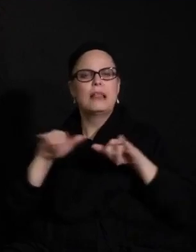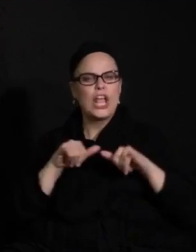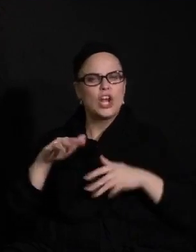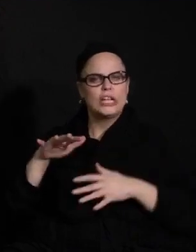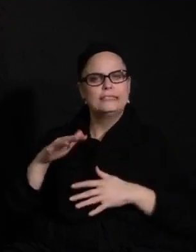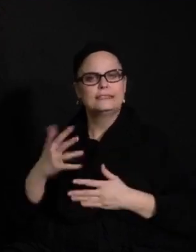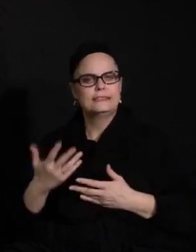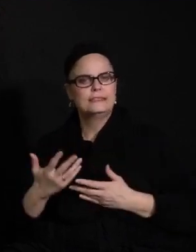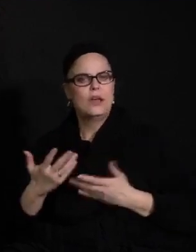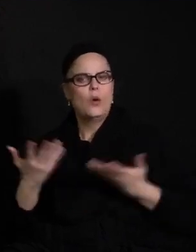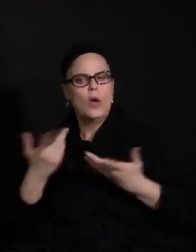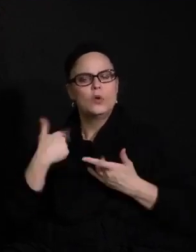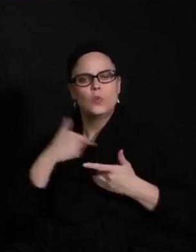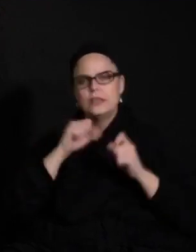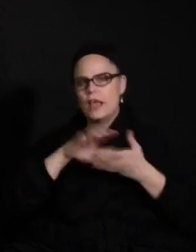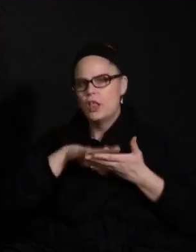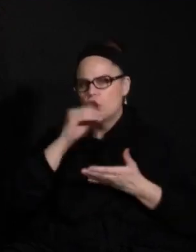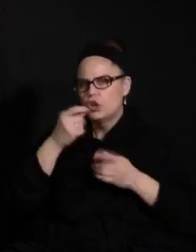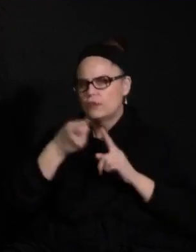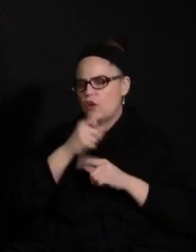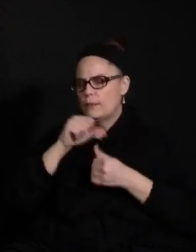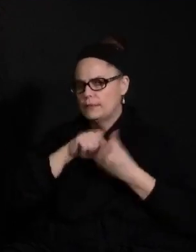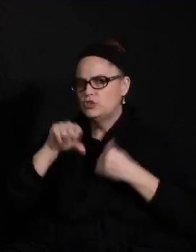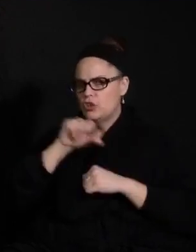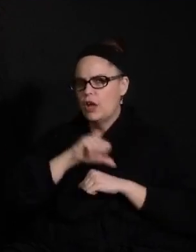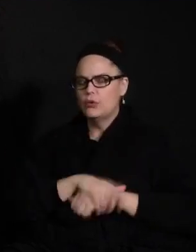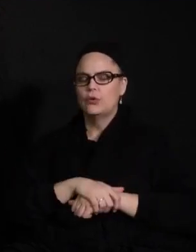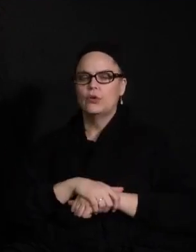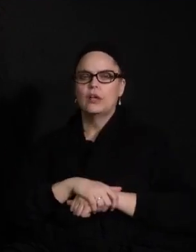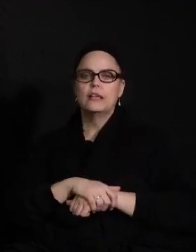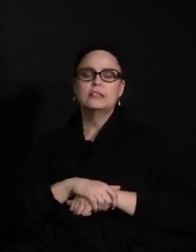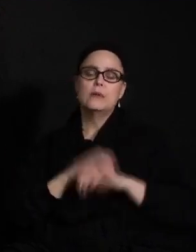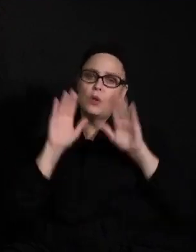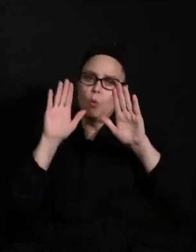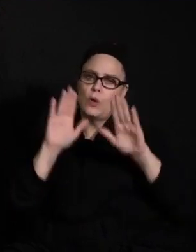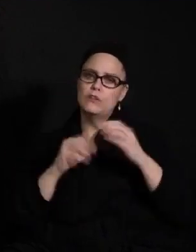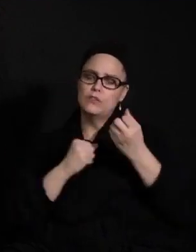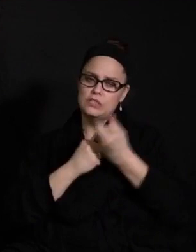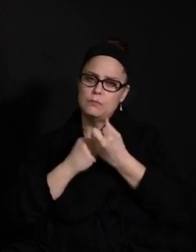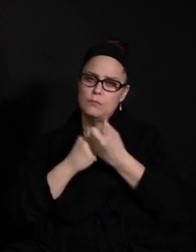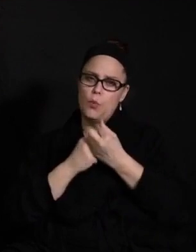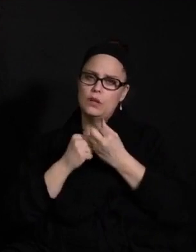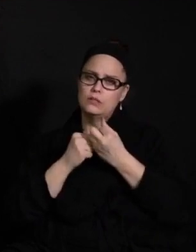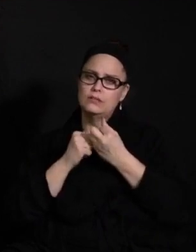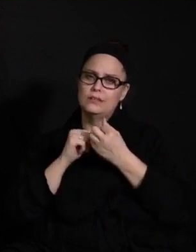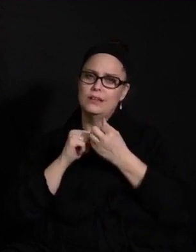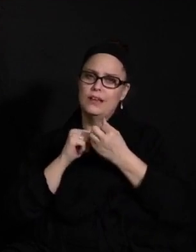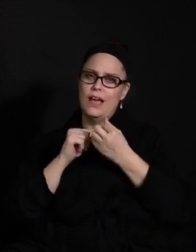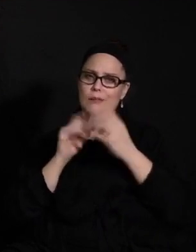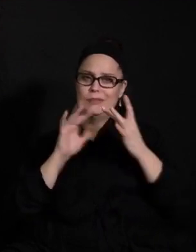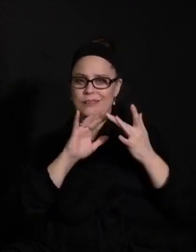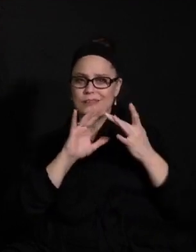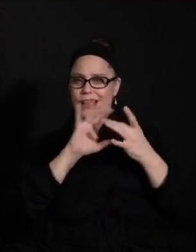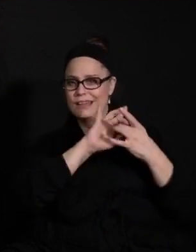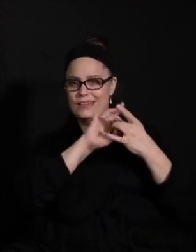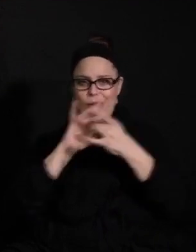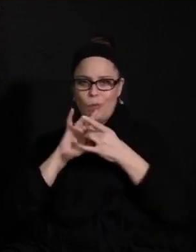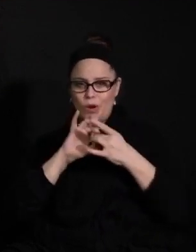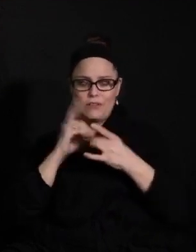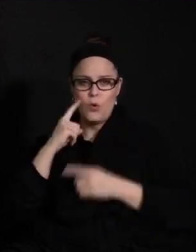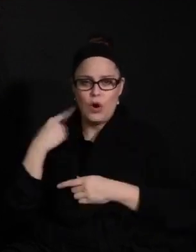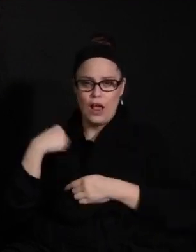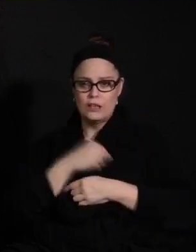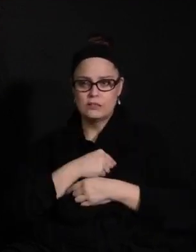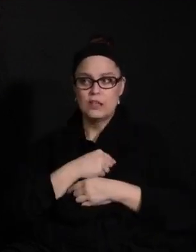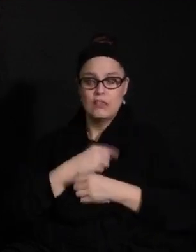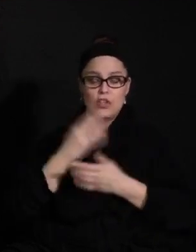what we can learn from one another. So it's been a great support network for us. Of course, you can find districts that are